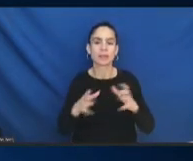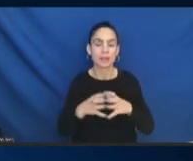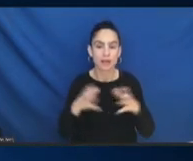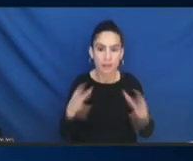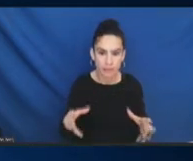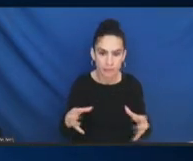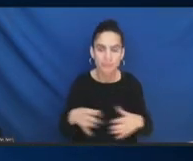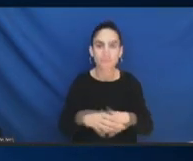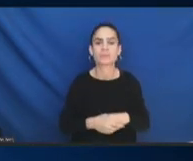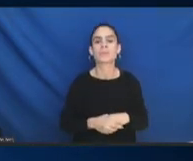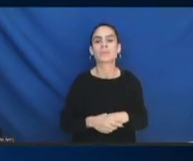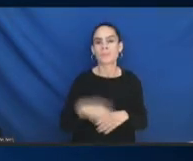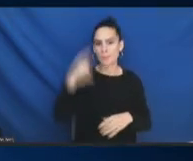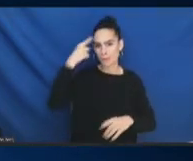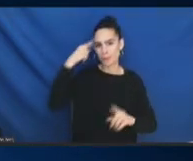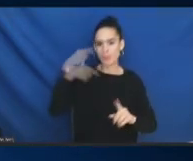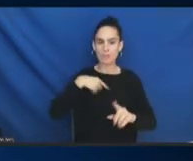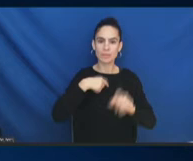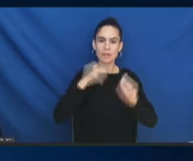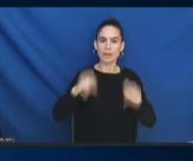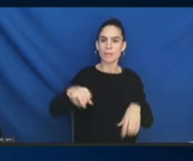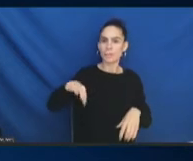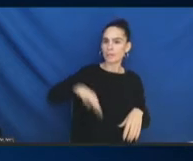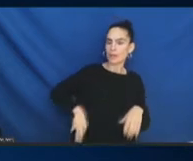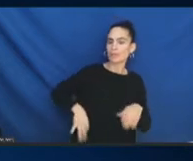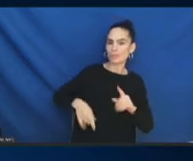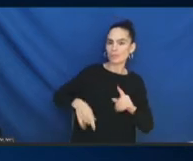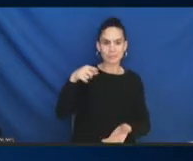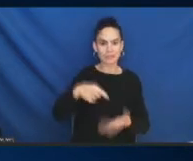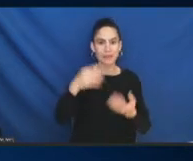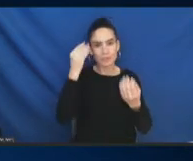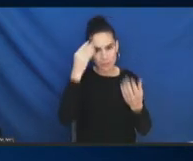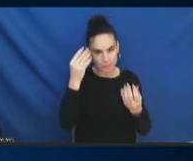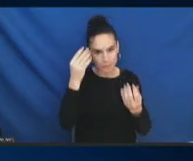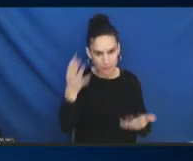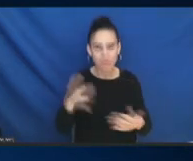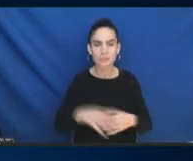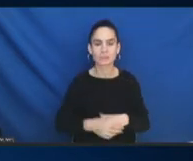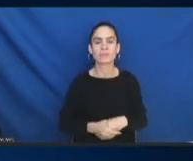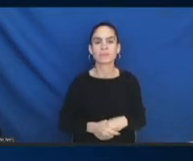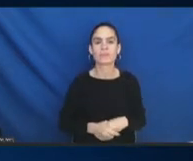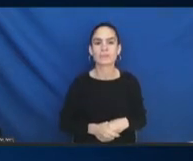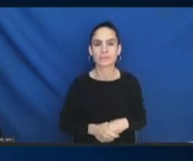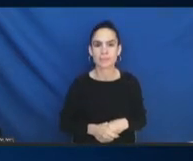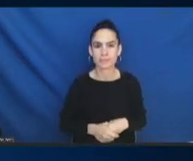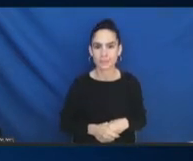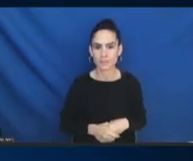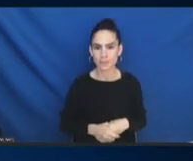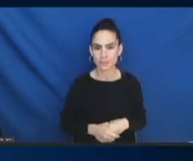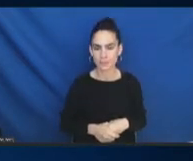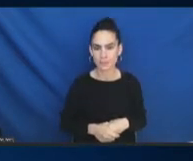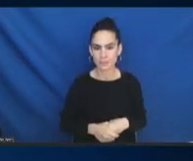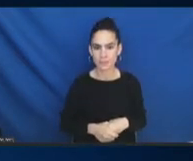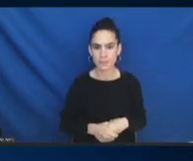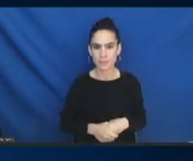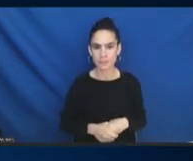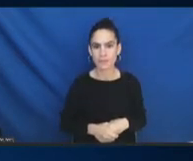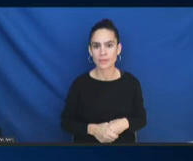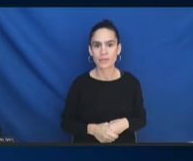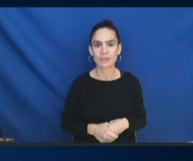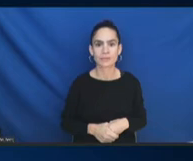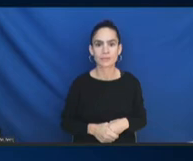certainly benefit from him. Kai Ying? Ajay Yeah. I guess what I need to see more,